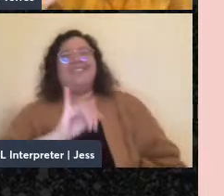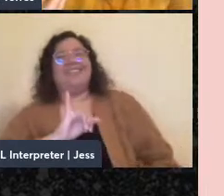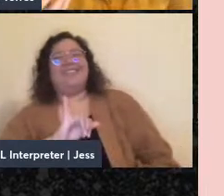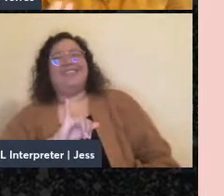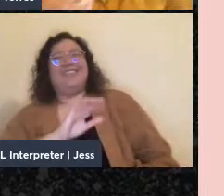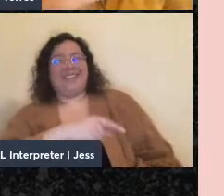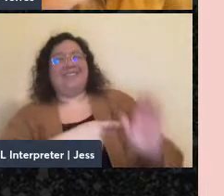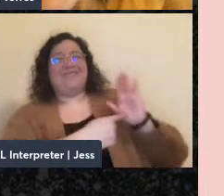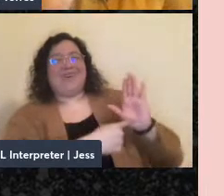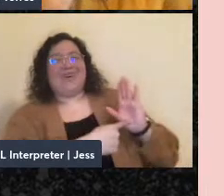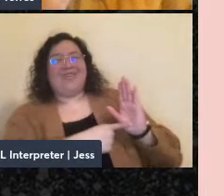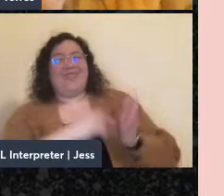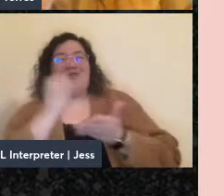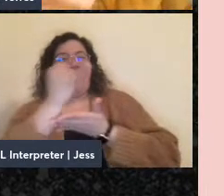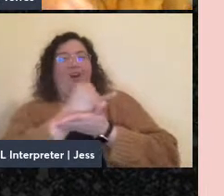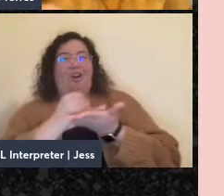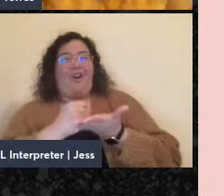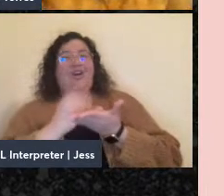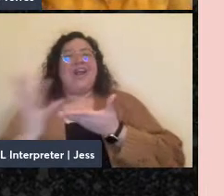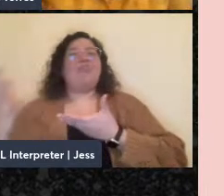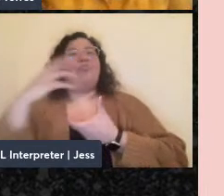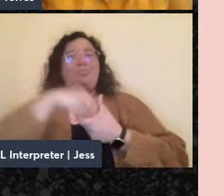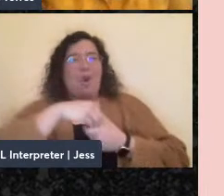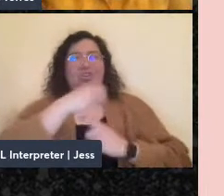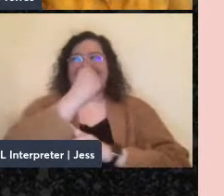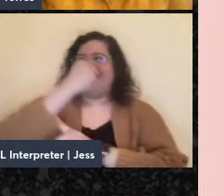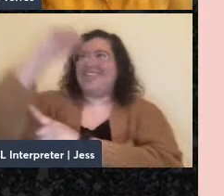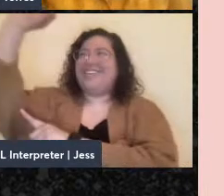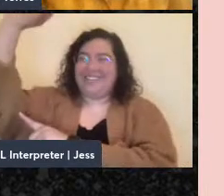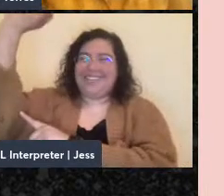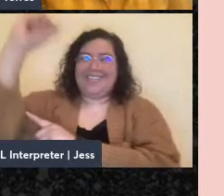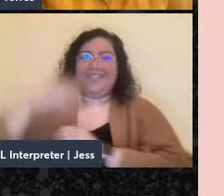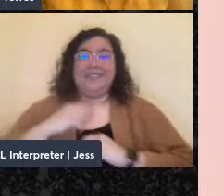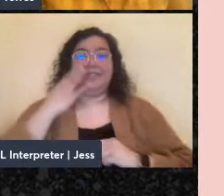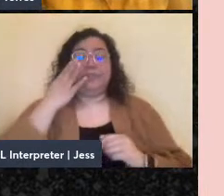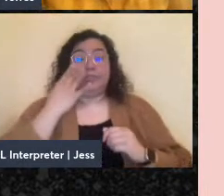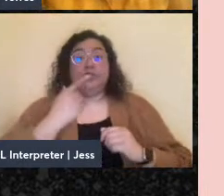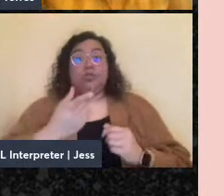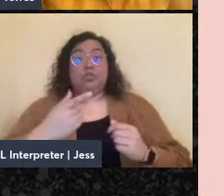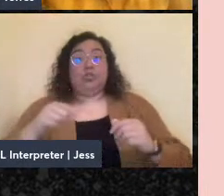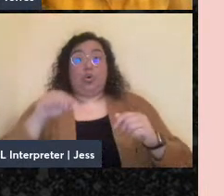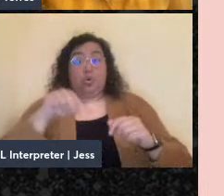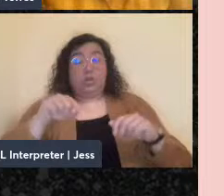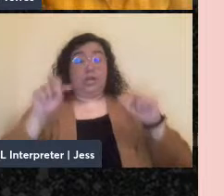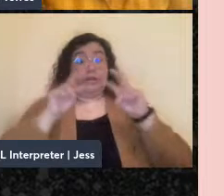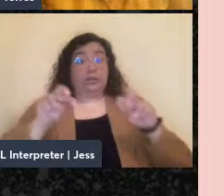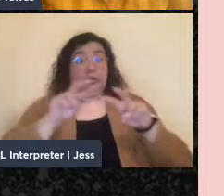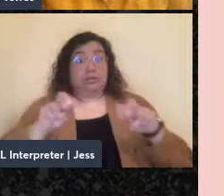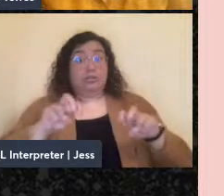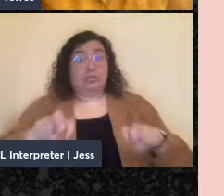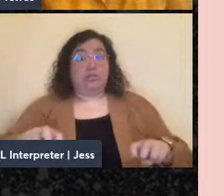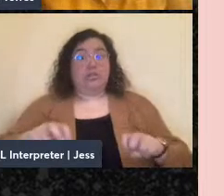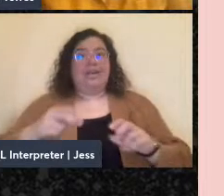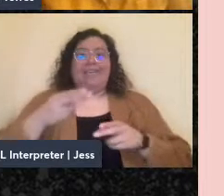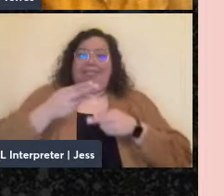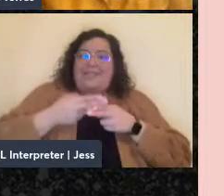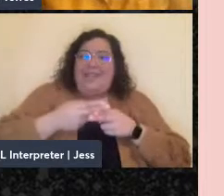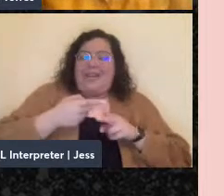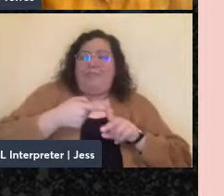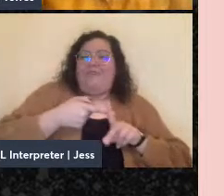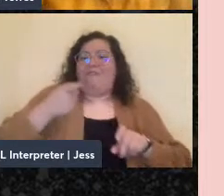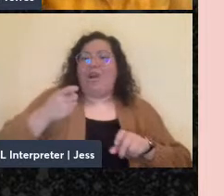art itself as a practice of anarchism. And our anthology takes its name from a poem